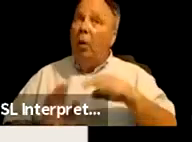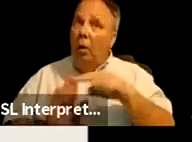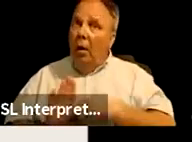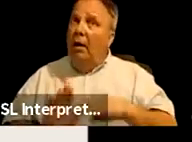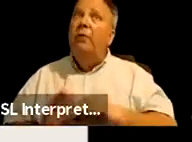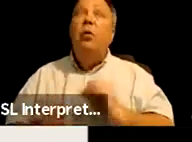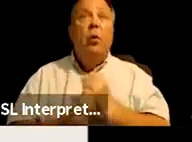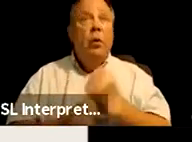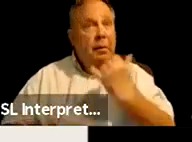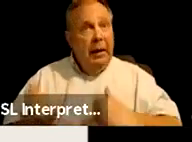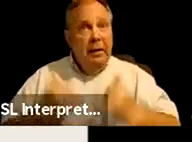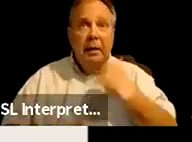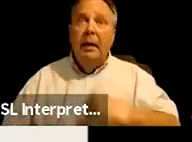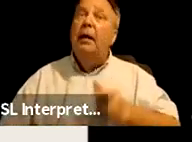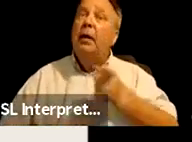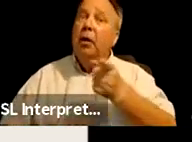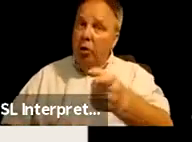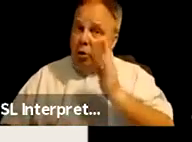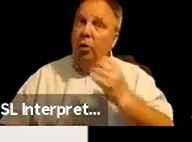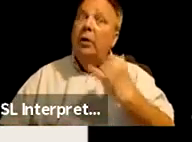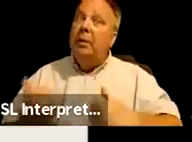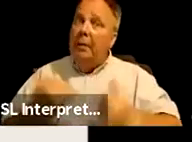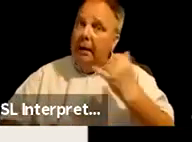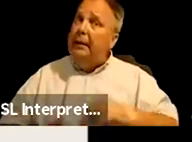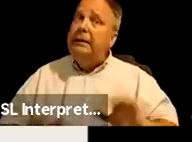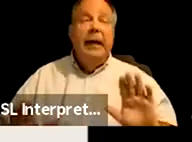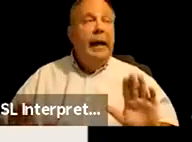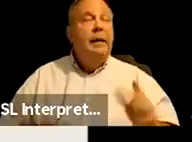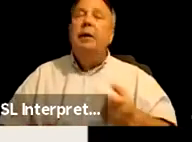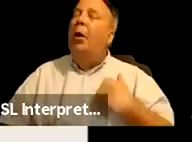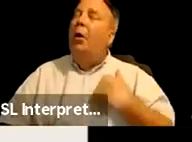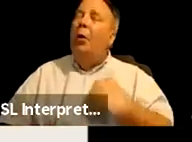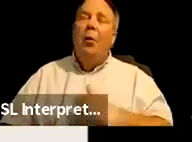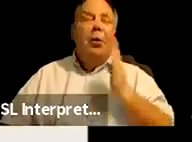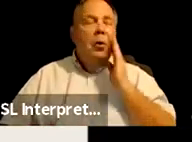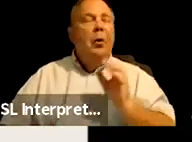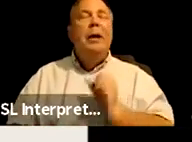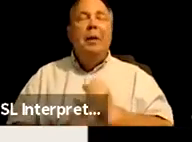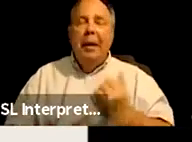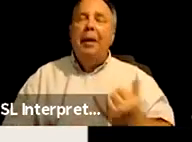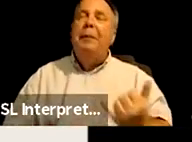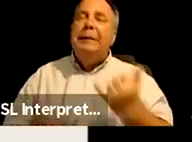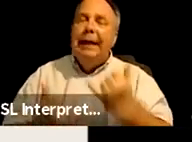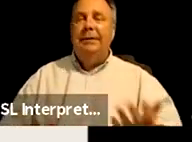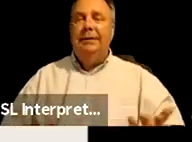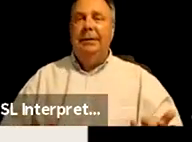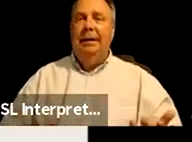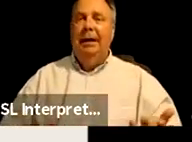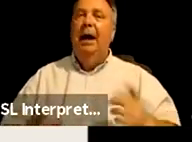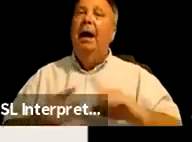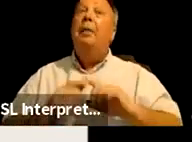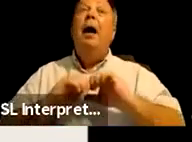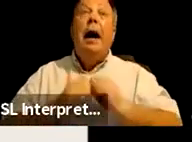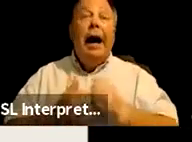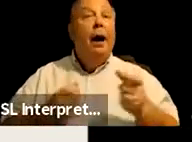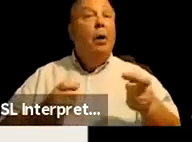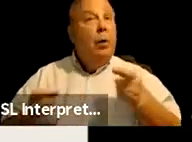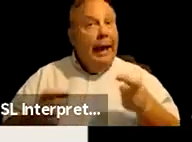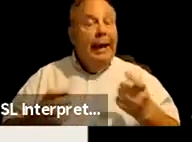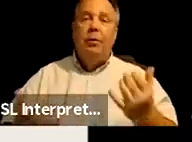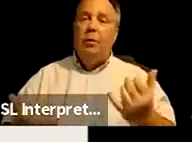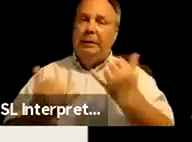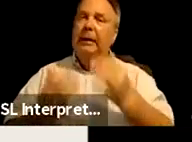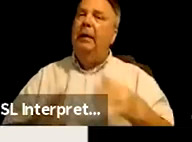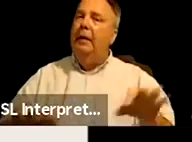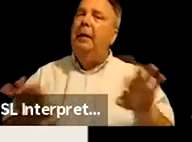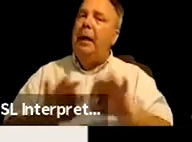mistakes. You're going to make mistakes. We are going to make mistakes, but it's how we handle those mistakes that